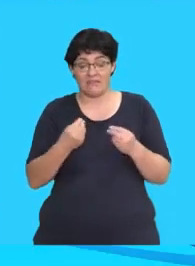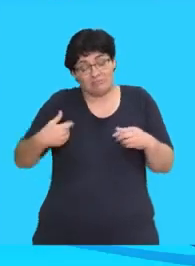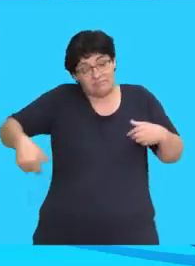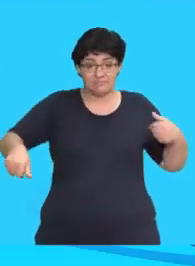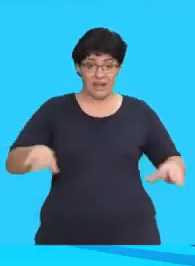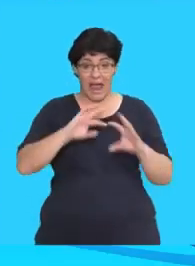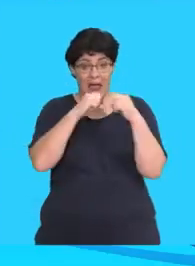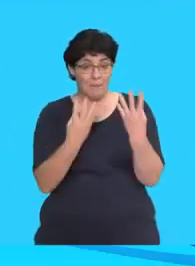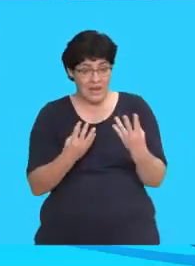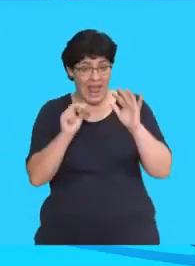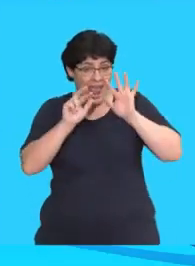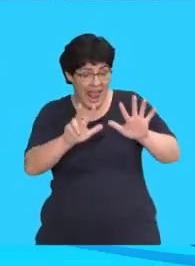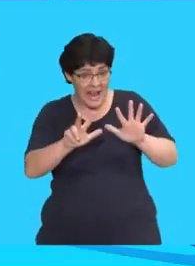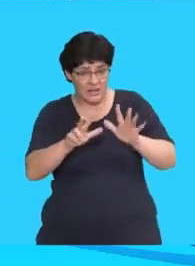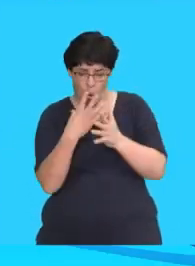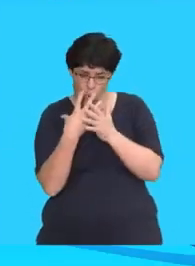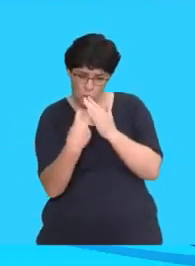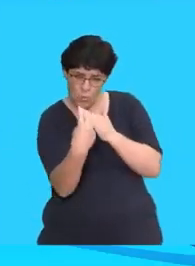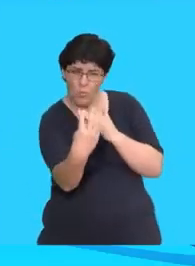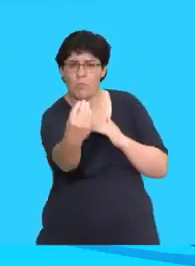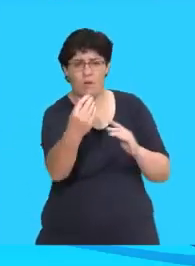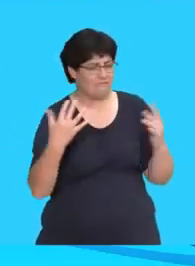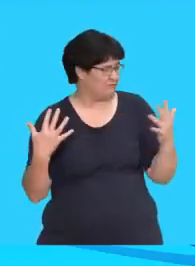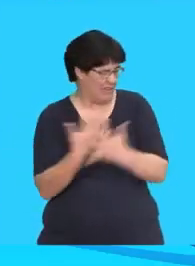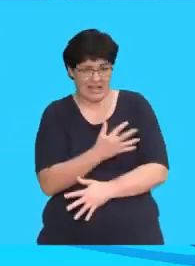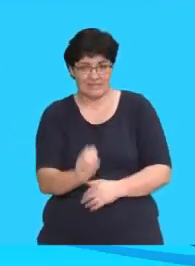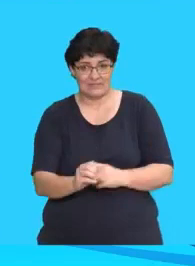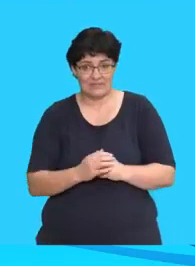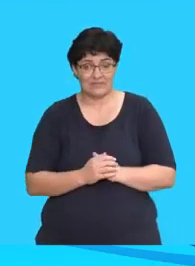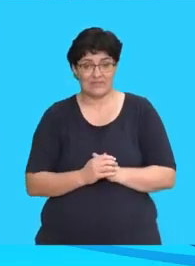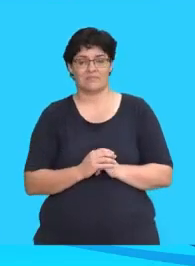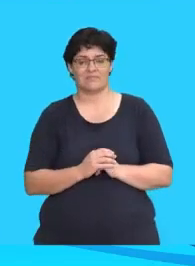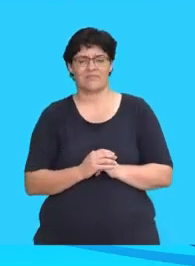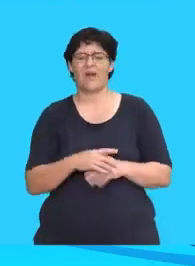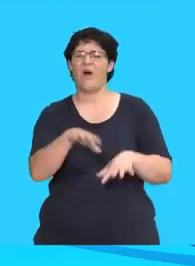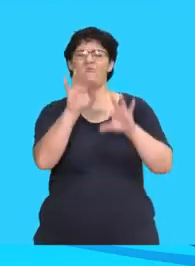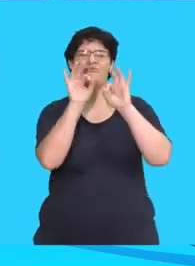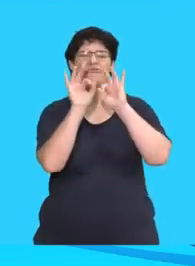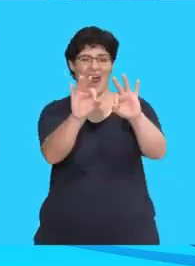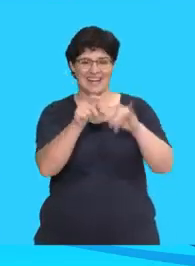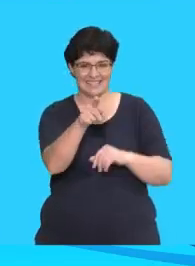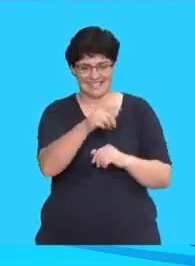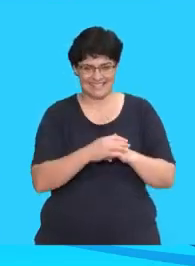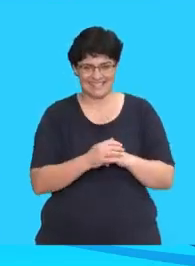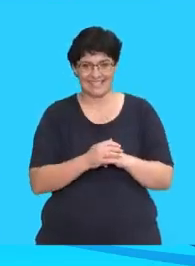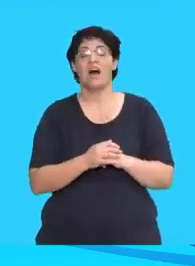eight long arms and can swim very fast. An octopus.